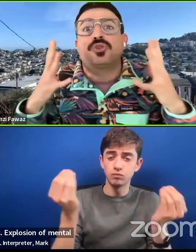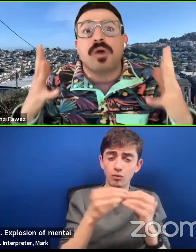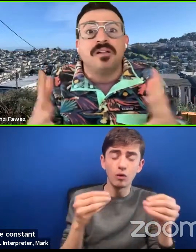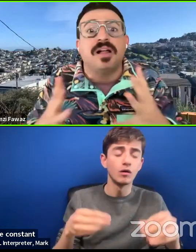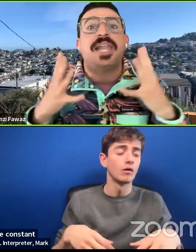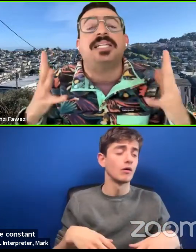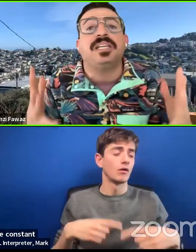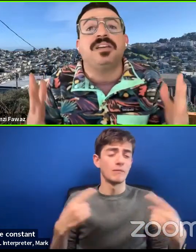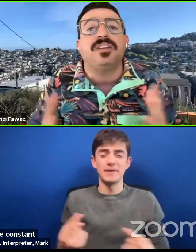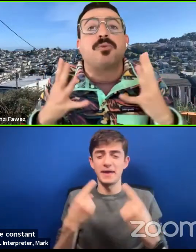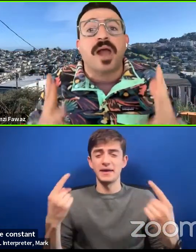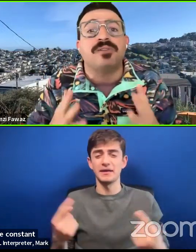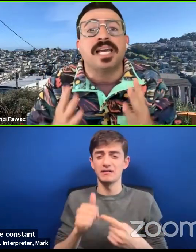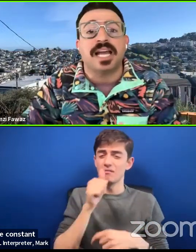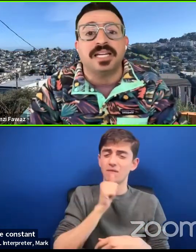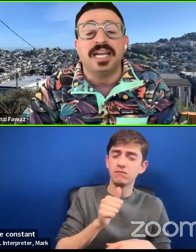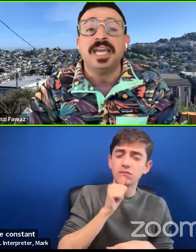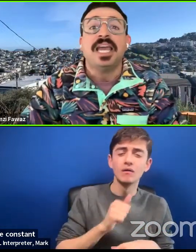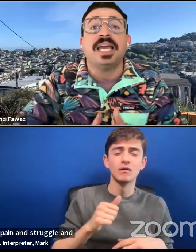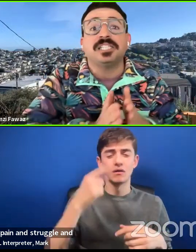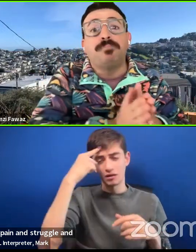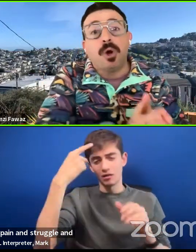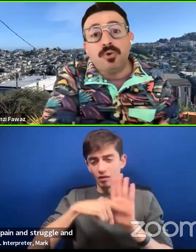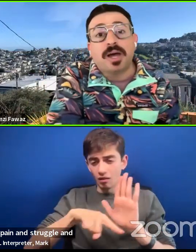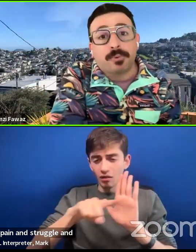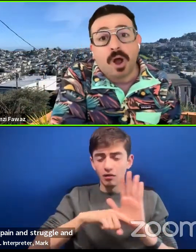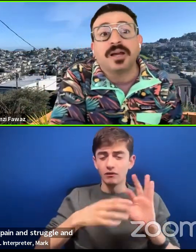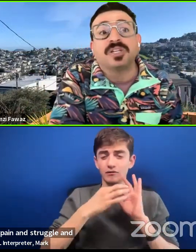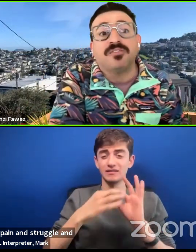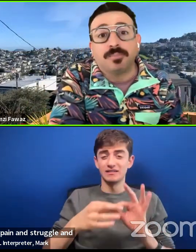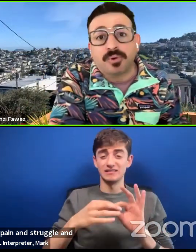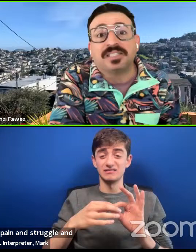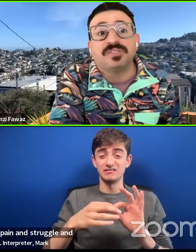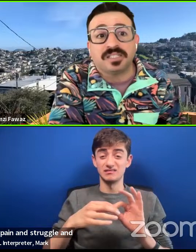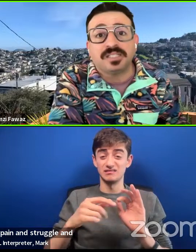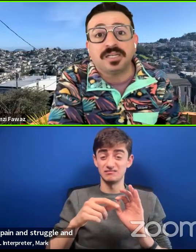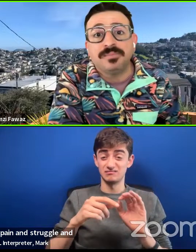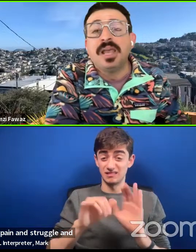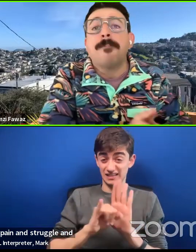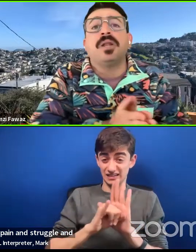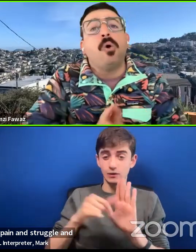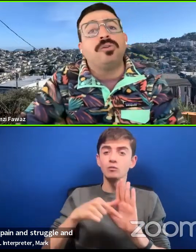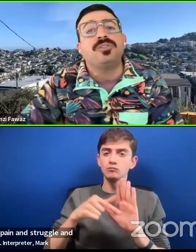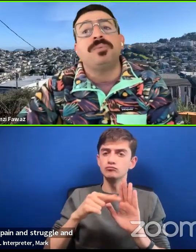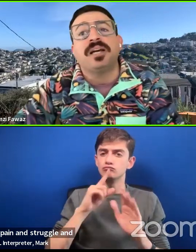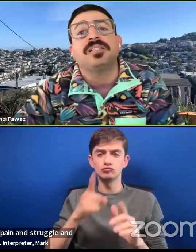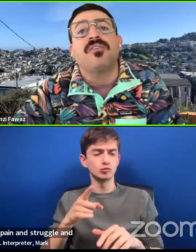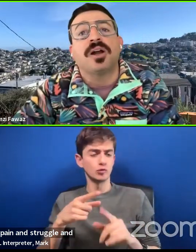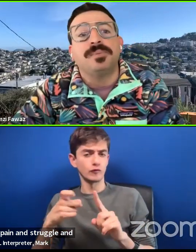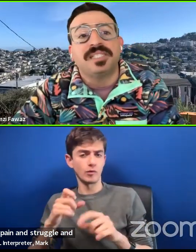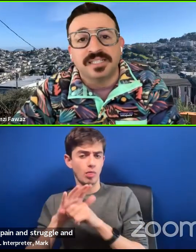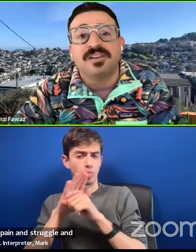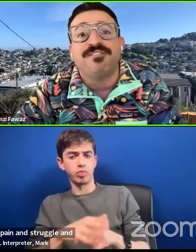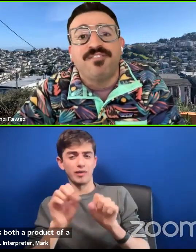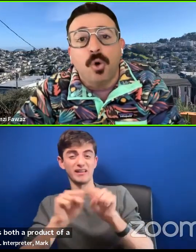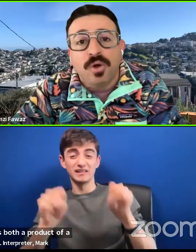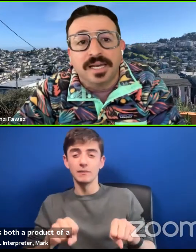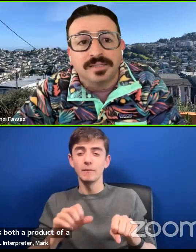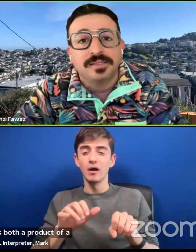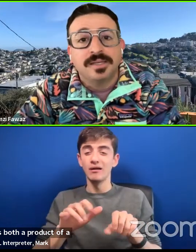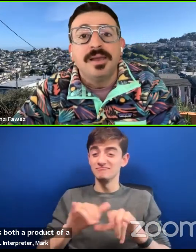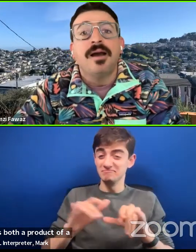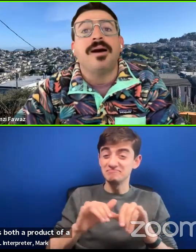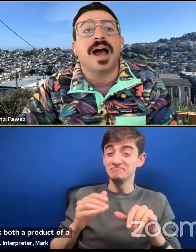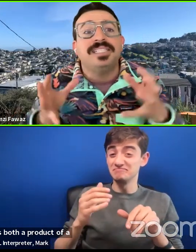pain and struggle and negativity around identity is both a product of oppressive systems, but also because of our obsessive